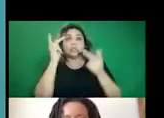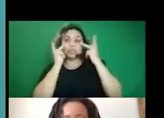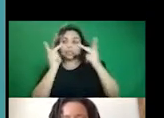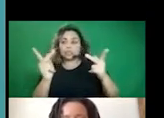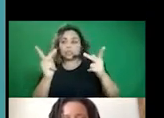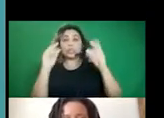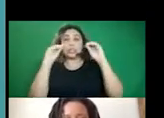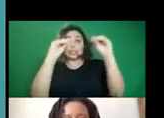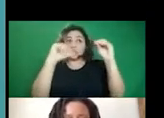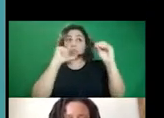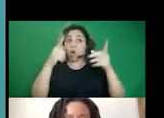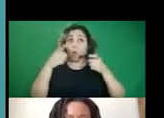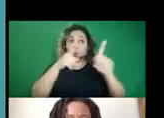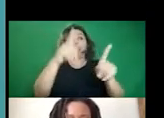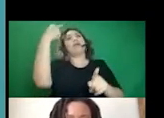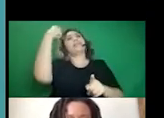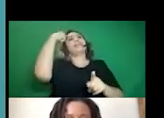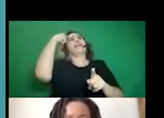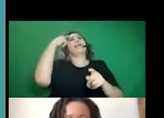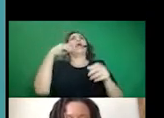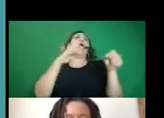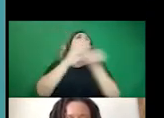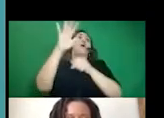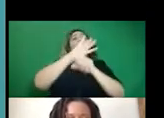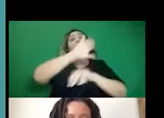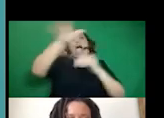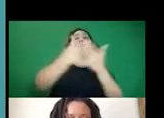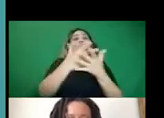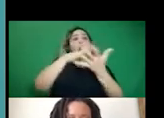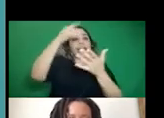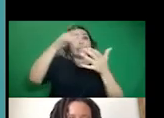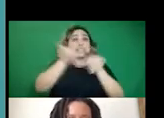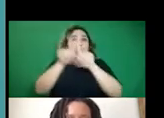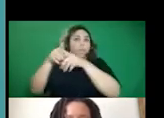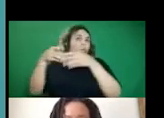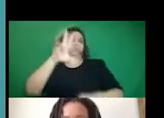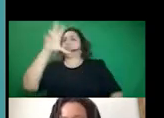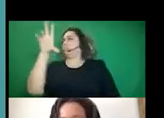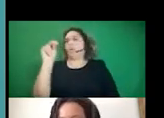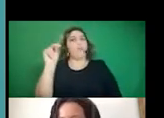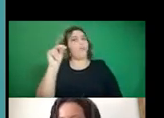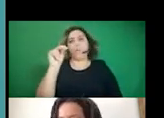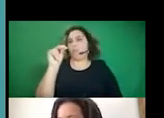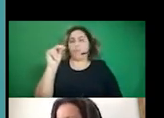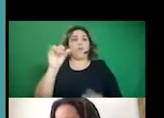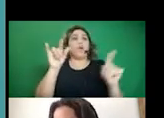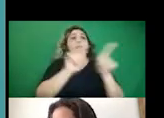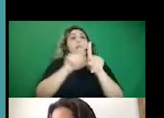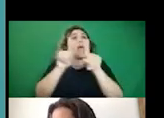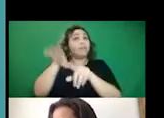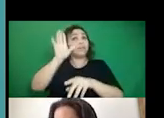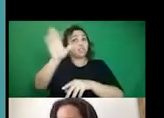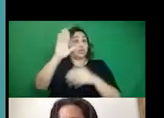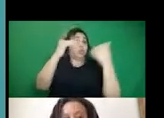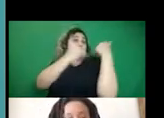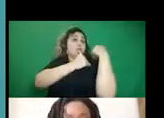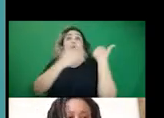one way doesn't serve everyone. And it's a lie to say, you know, they didn't get it because it's their job to teach.